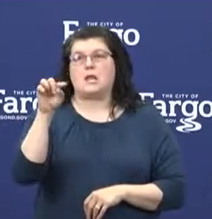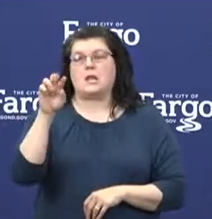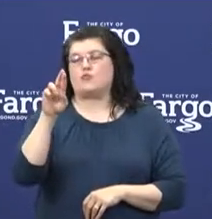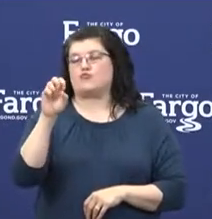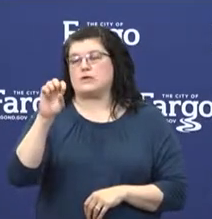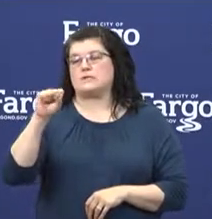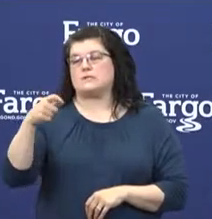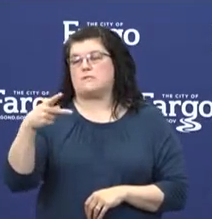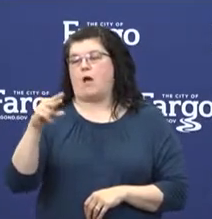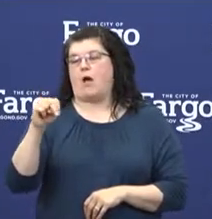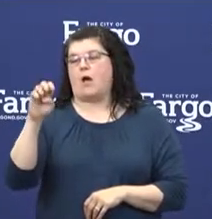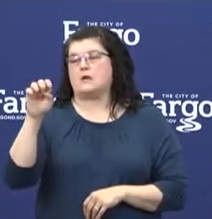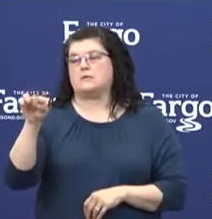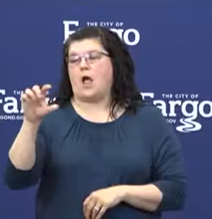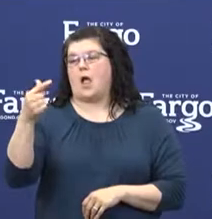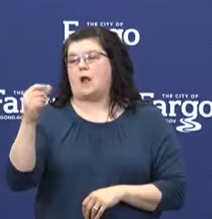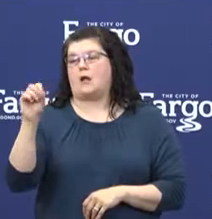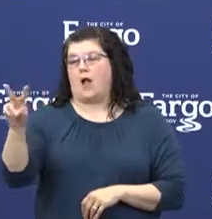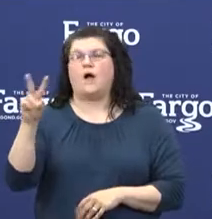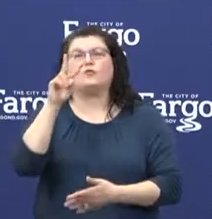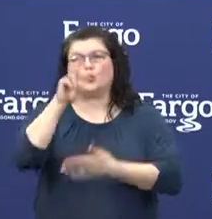to read about those protocols.